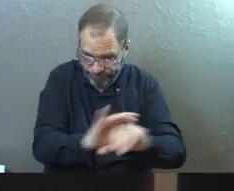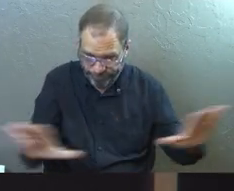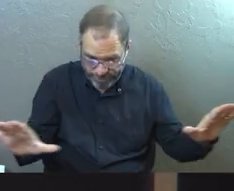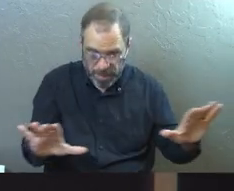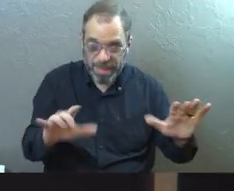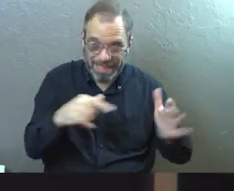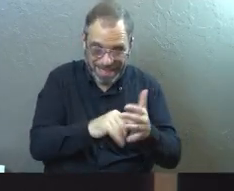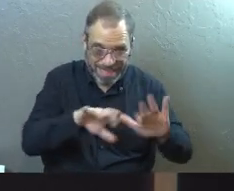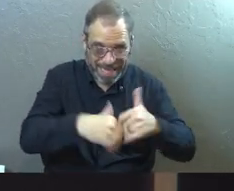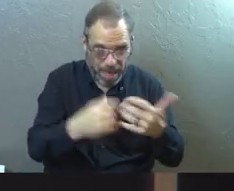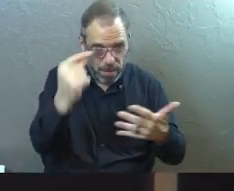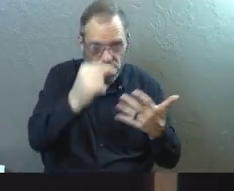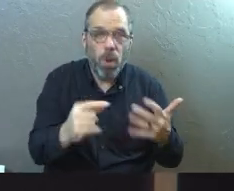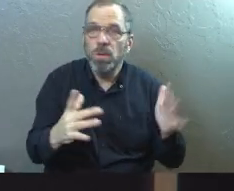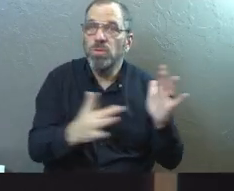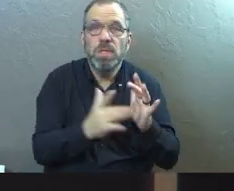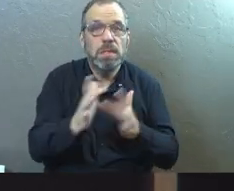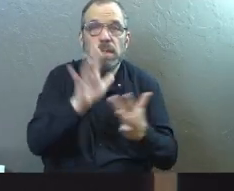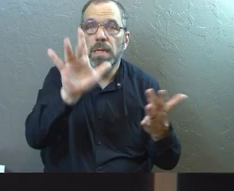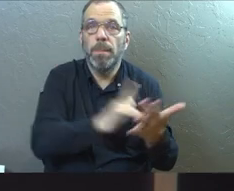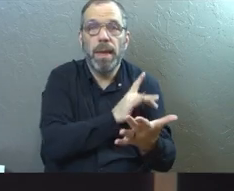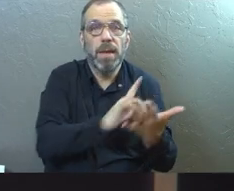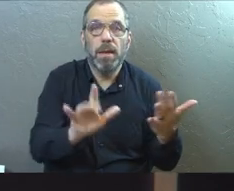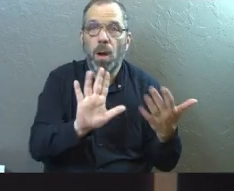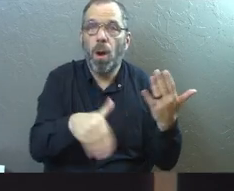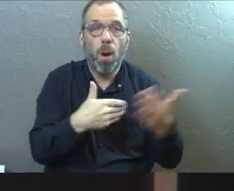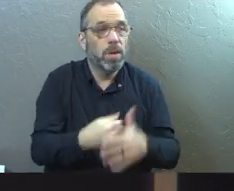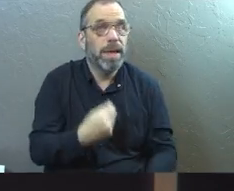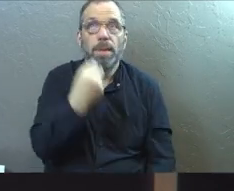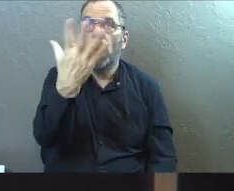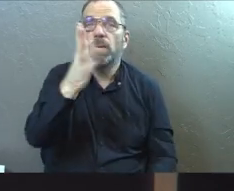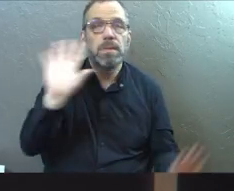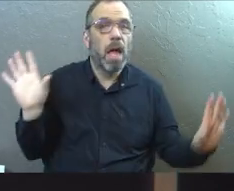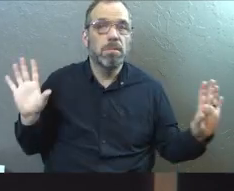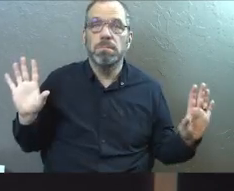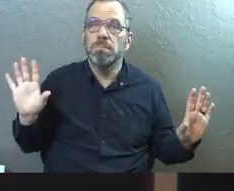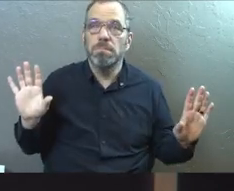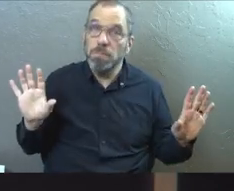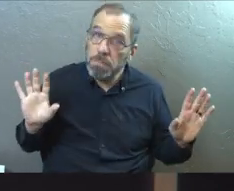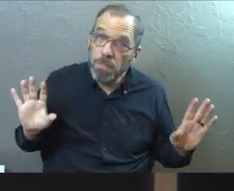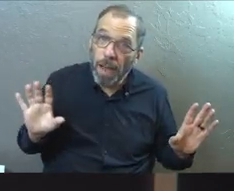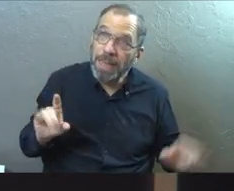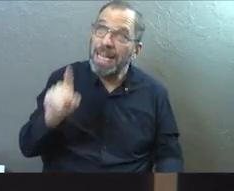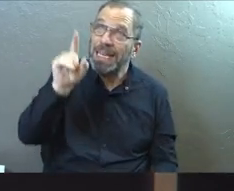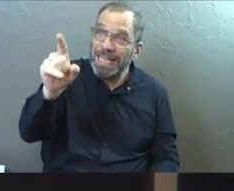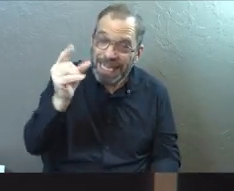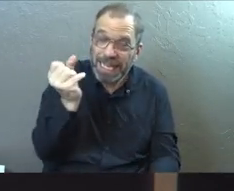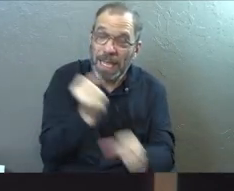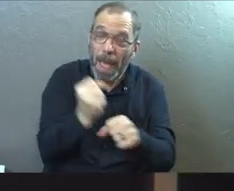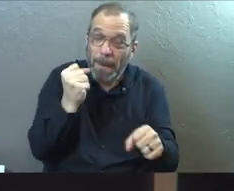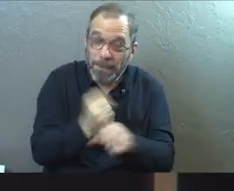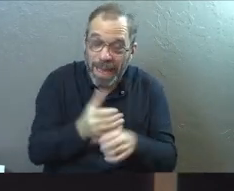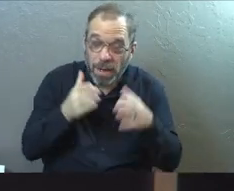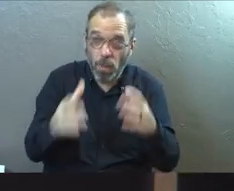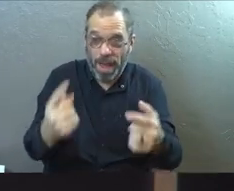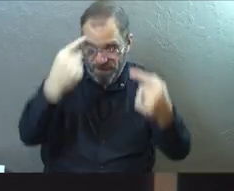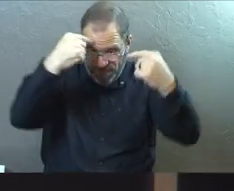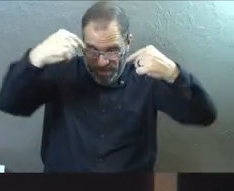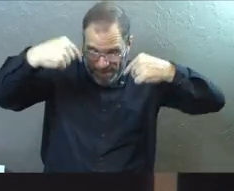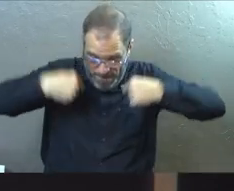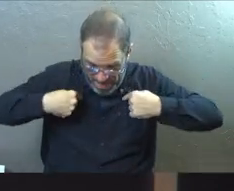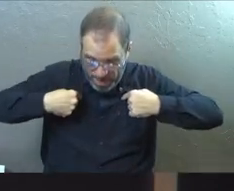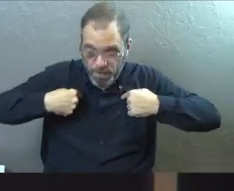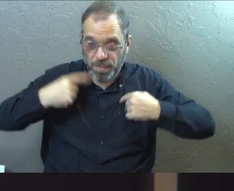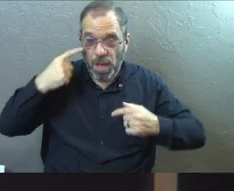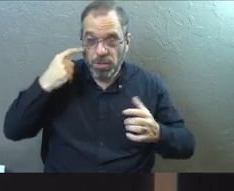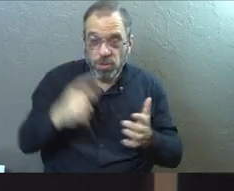here's how you do it. It is Jesus paid it all all to him I owe. That's it, right? He has made a way for me. And so